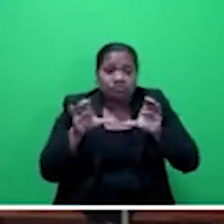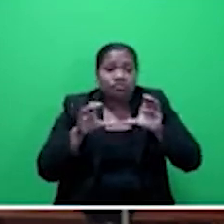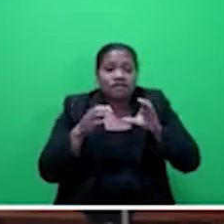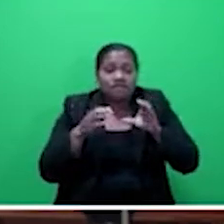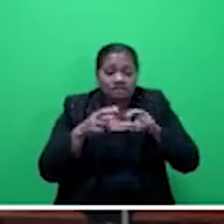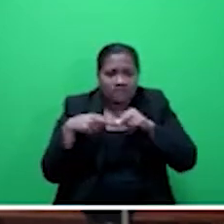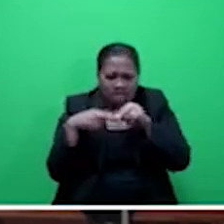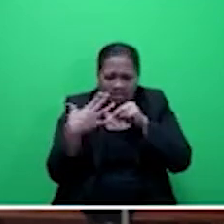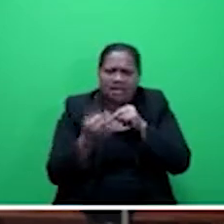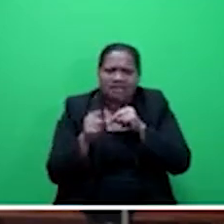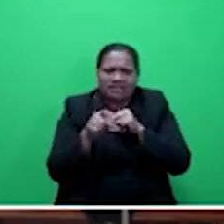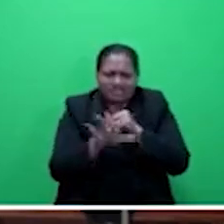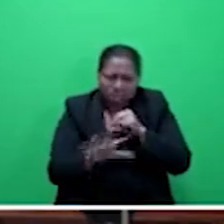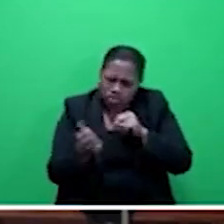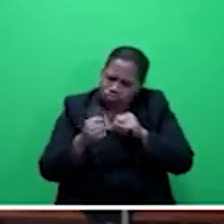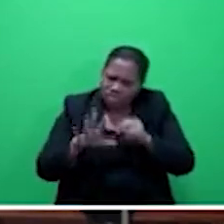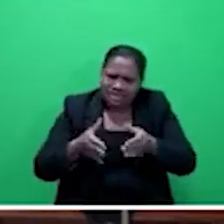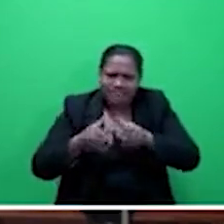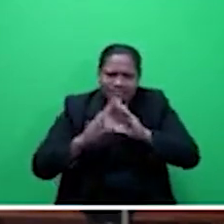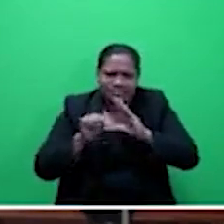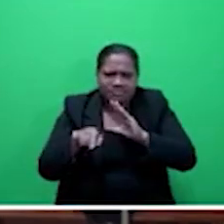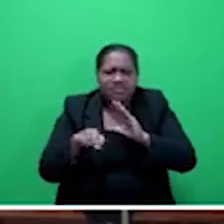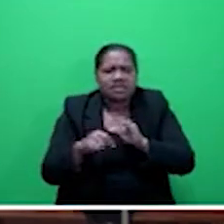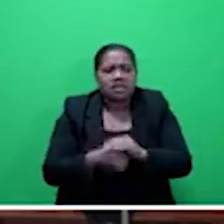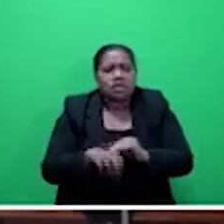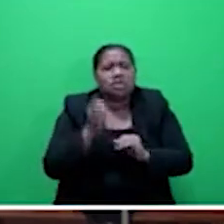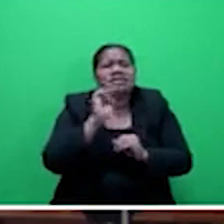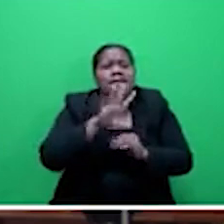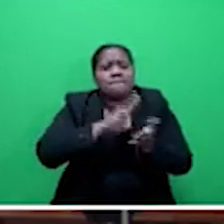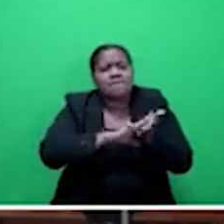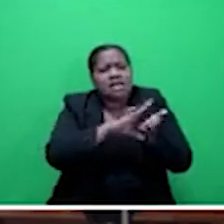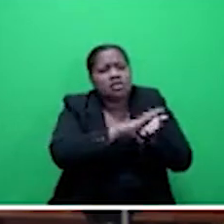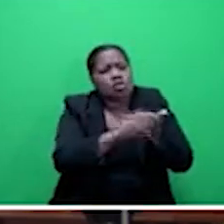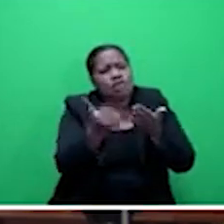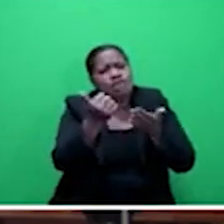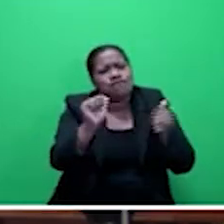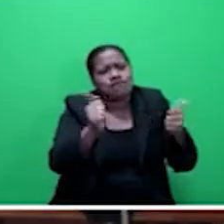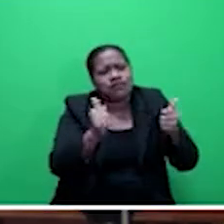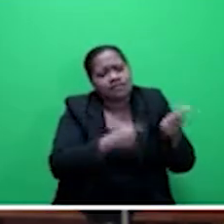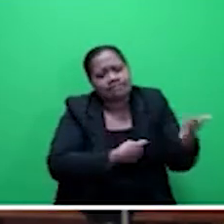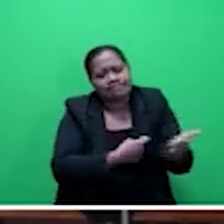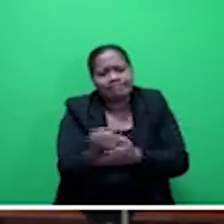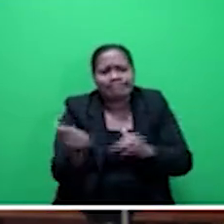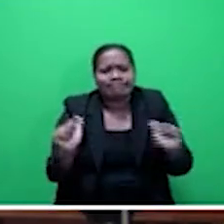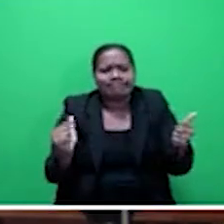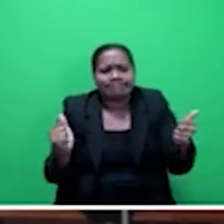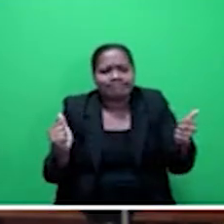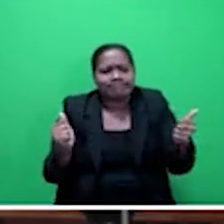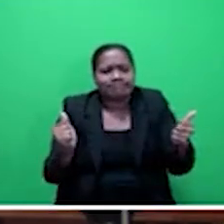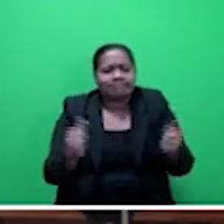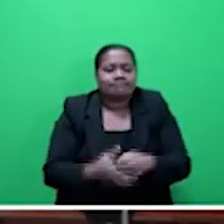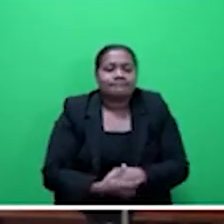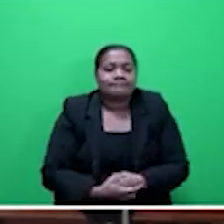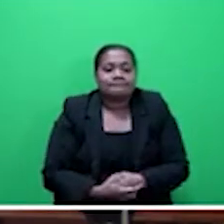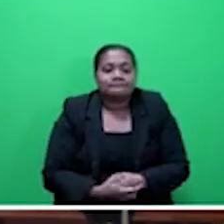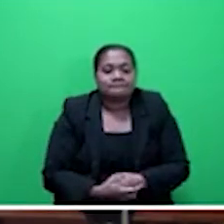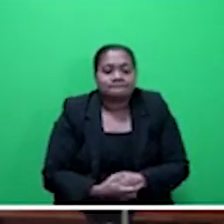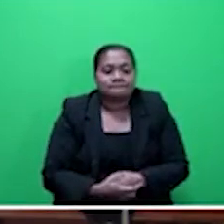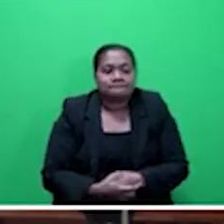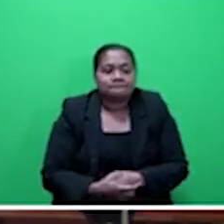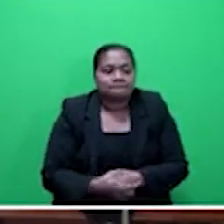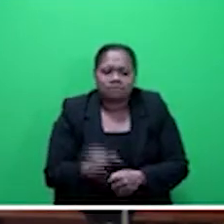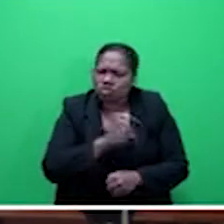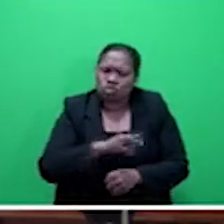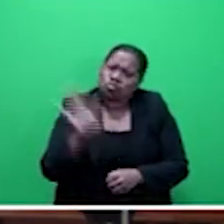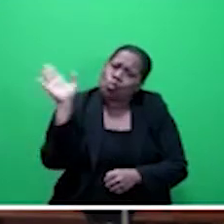And I'm happy to report, Mr Speaker, sir, already $10 million has been paid out. $10 million has already been paid out. Not all of them are